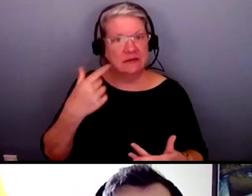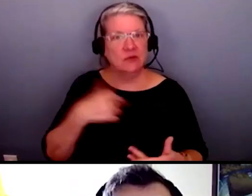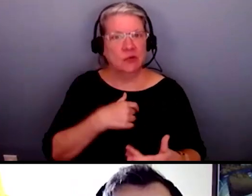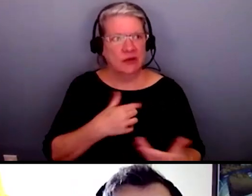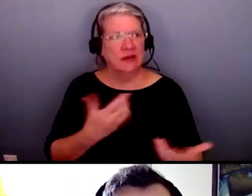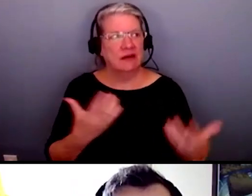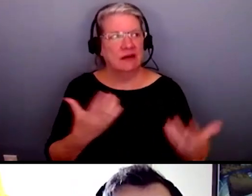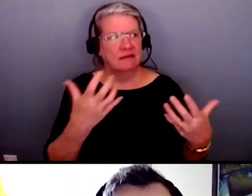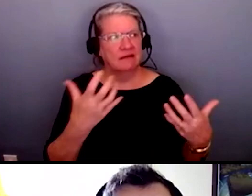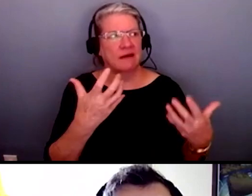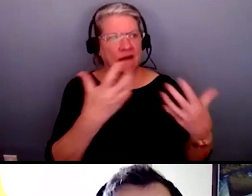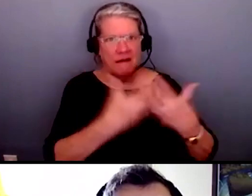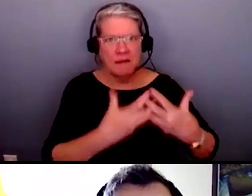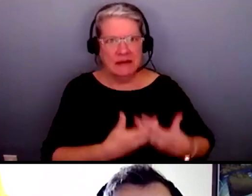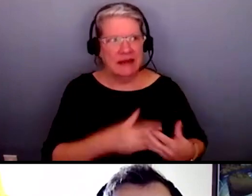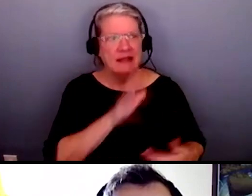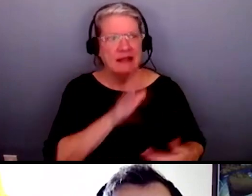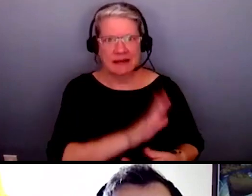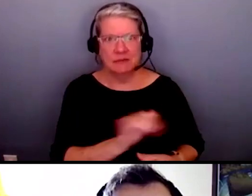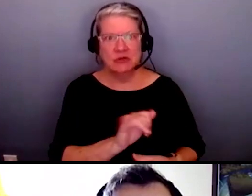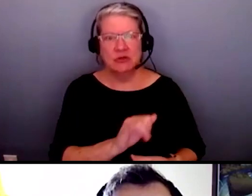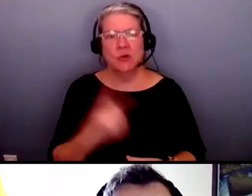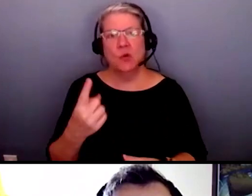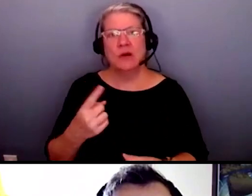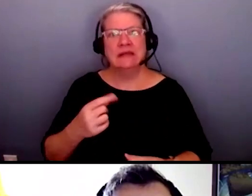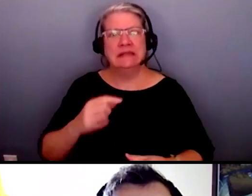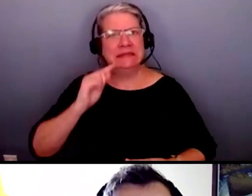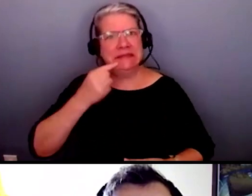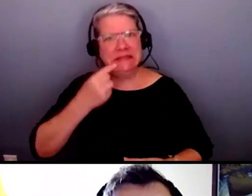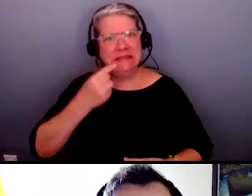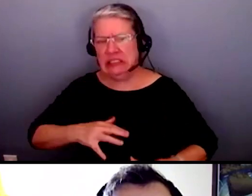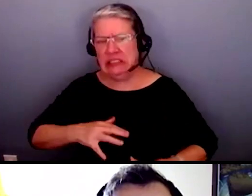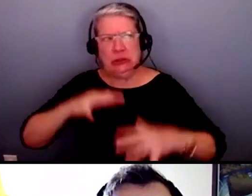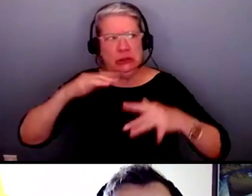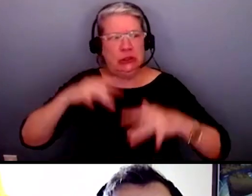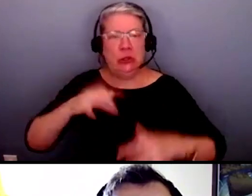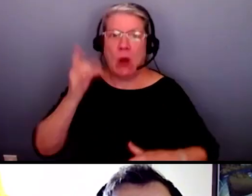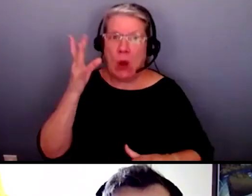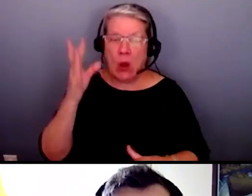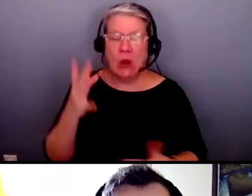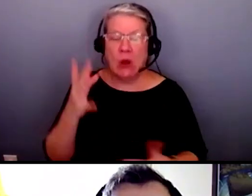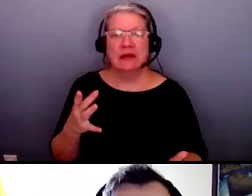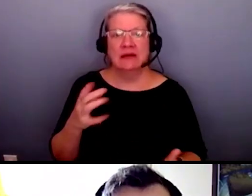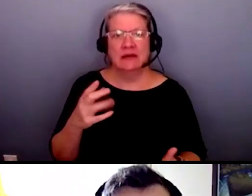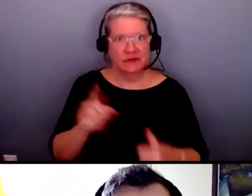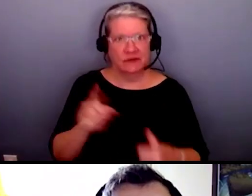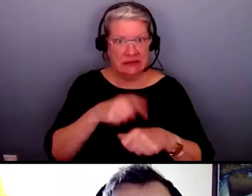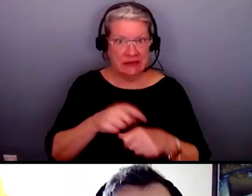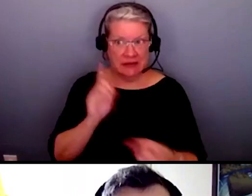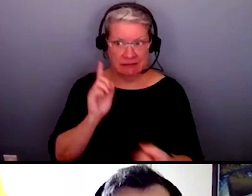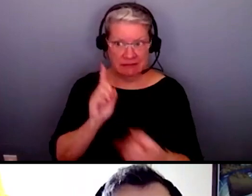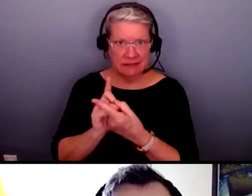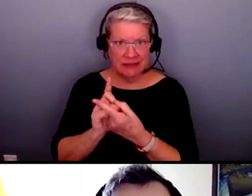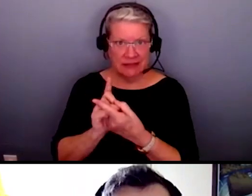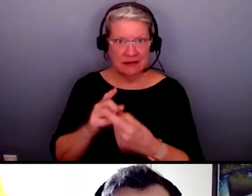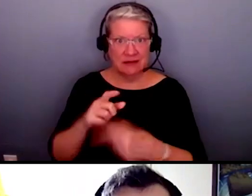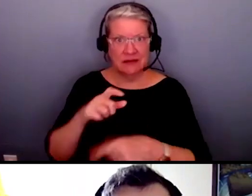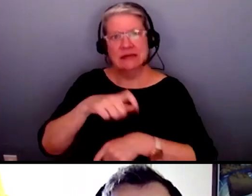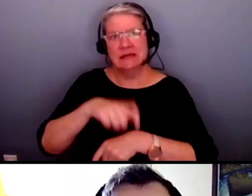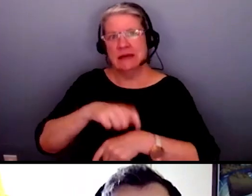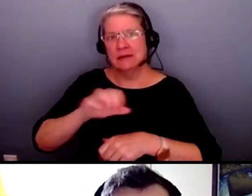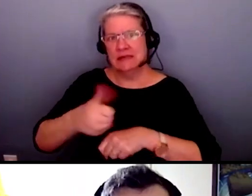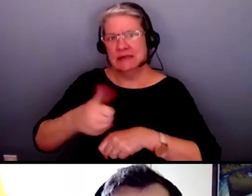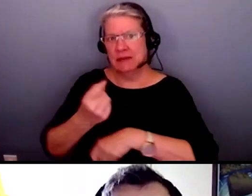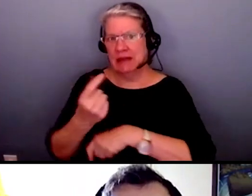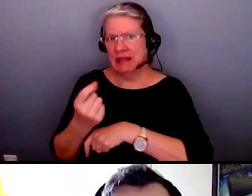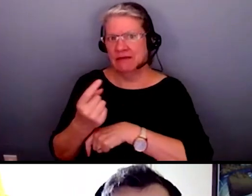um where i have one patient with severe anxiety and you know he when i first started seeing him we had him scheduled at 11 o'clock which was not the